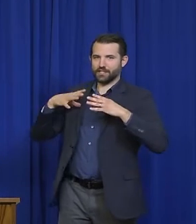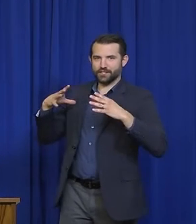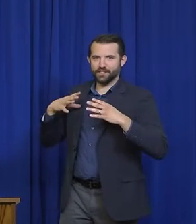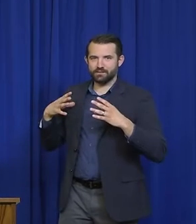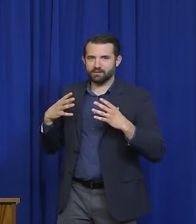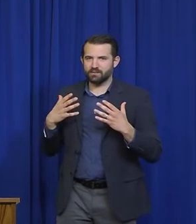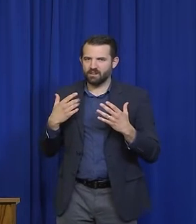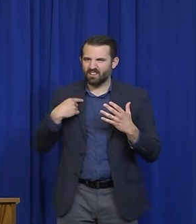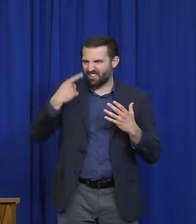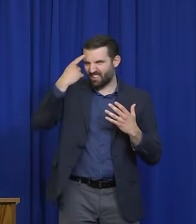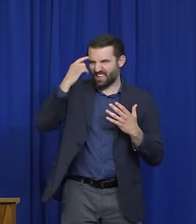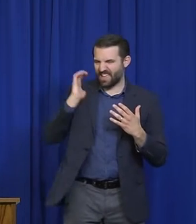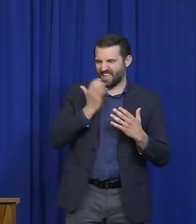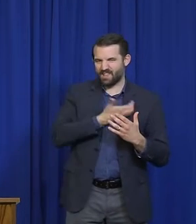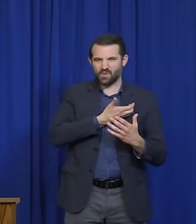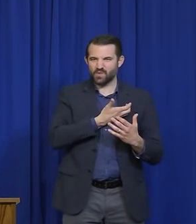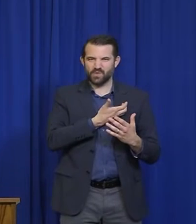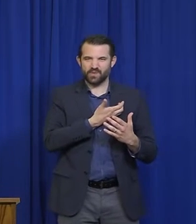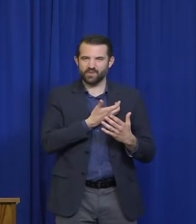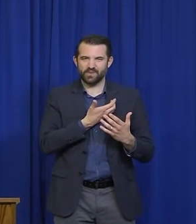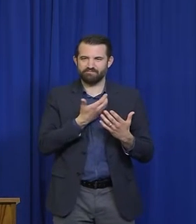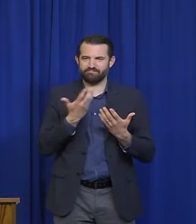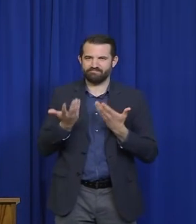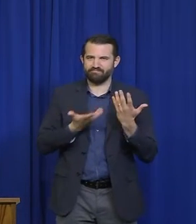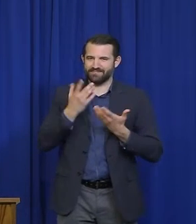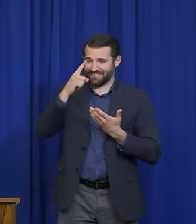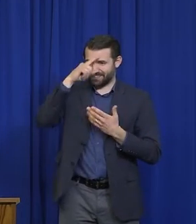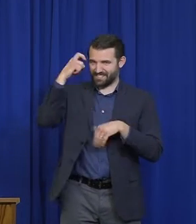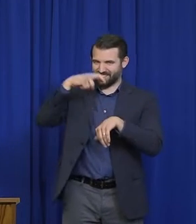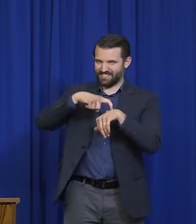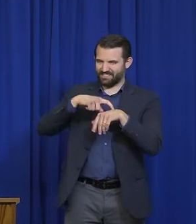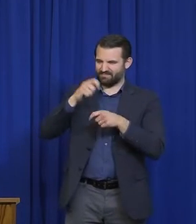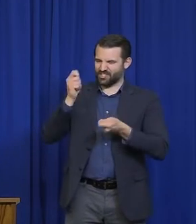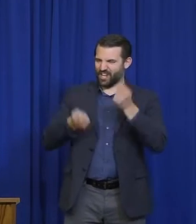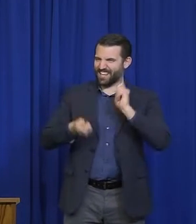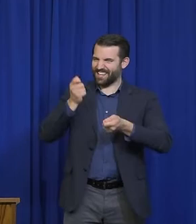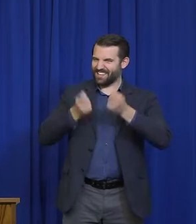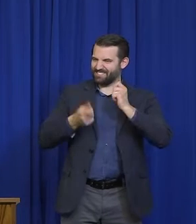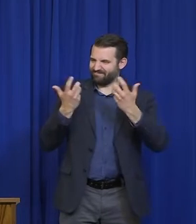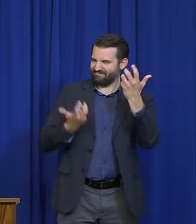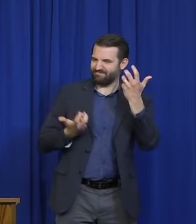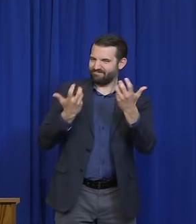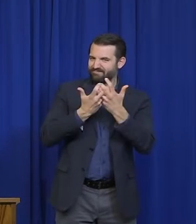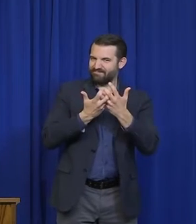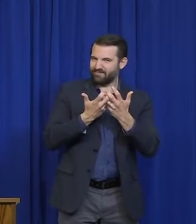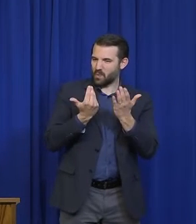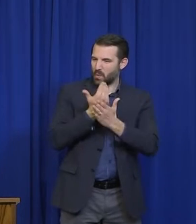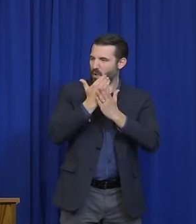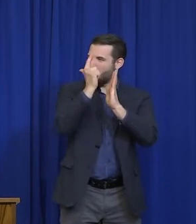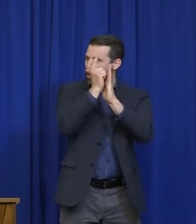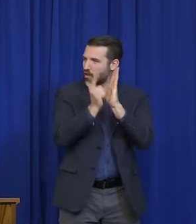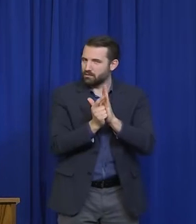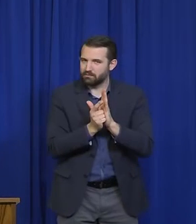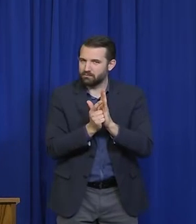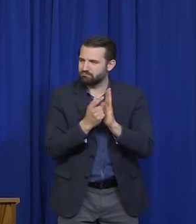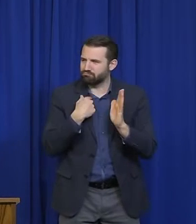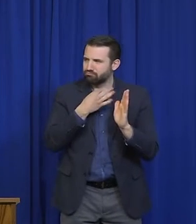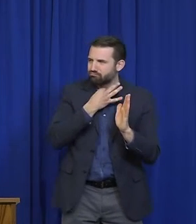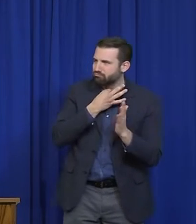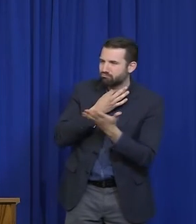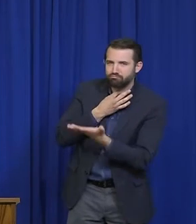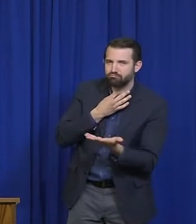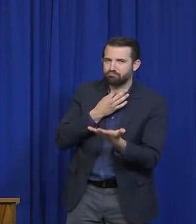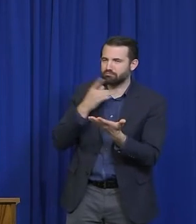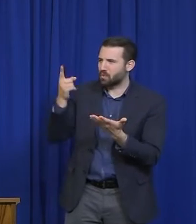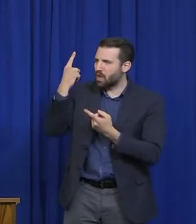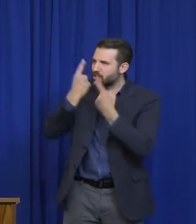curtailed tourist season up here. And I'm wondering if the state's planning anything to help those businesses, kind of beyond what the federal government's